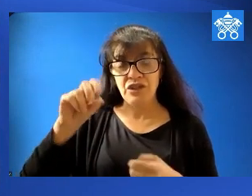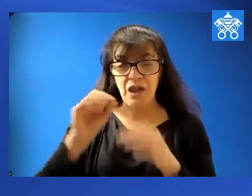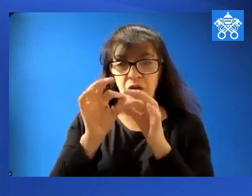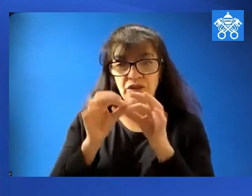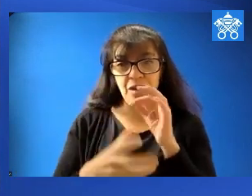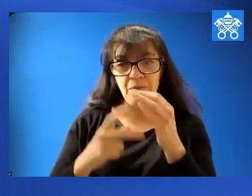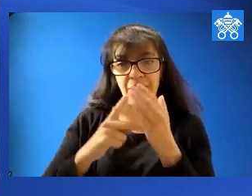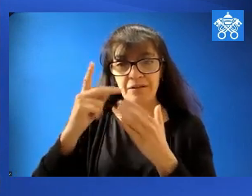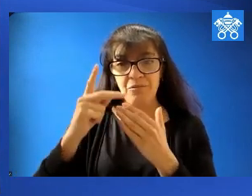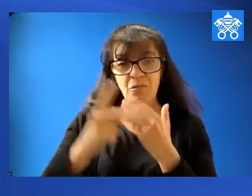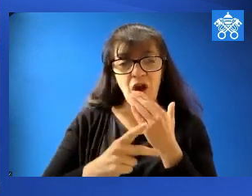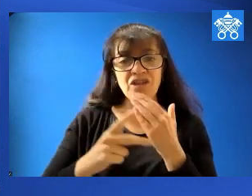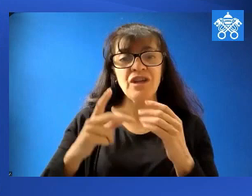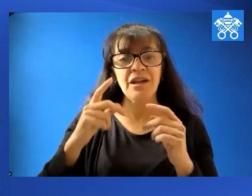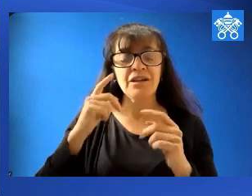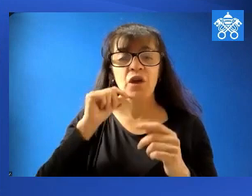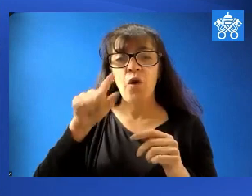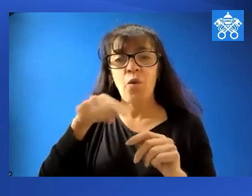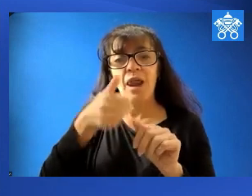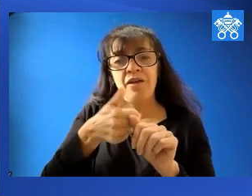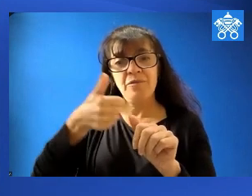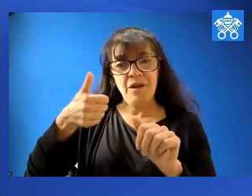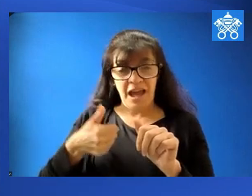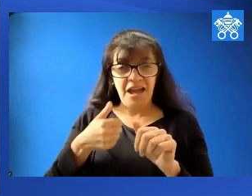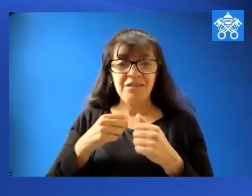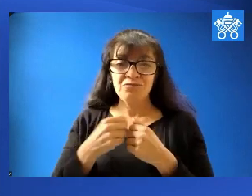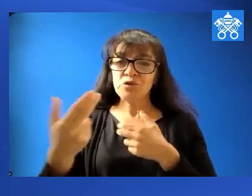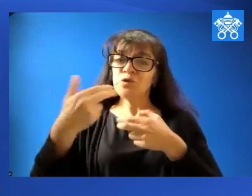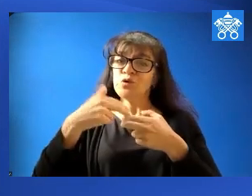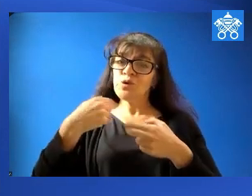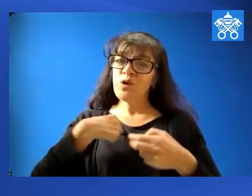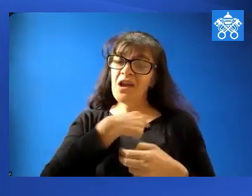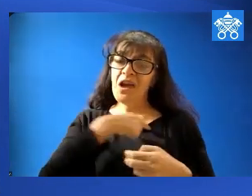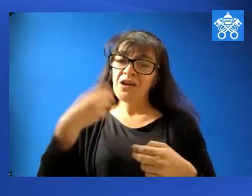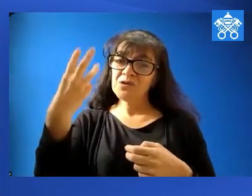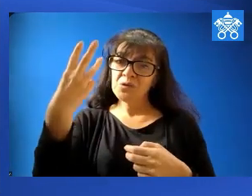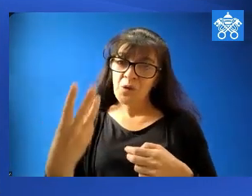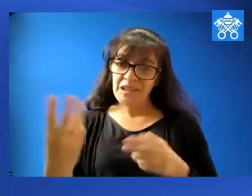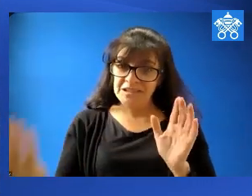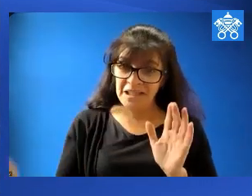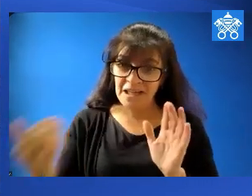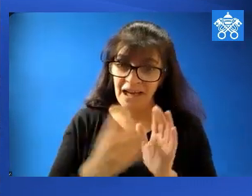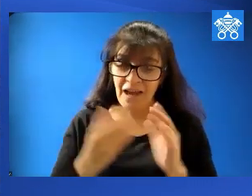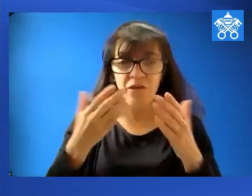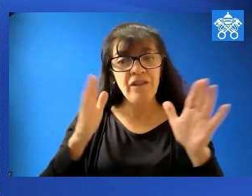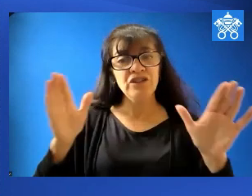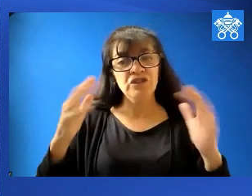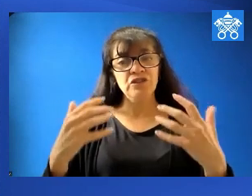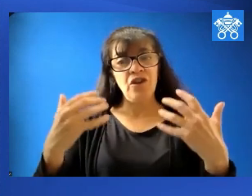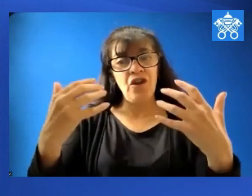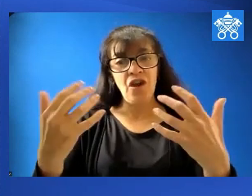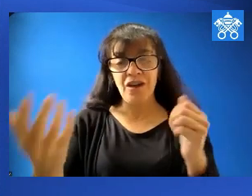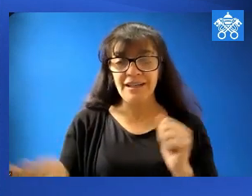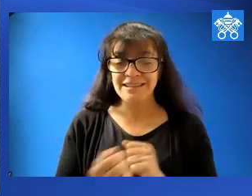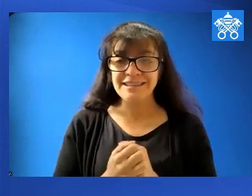invite you as well to join us next Wednesday. We'll be back with a live broadcast of the general audience here in the Vatican.